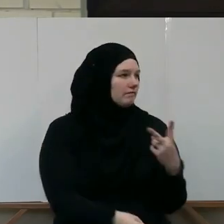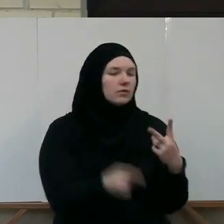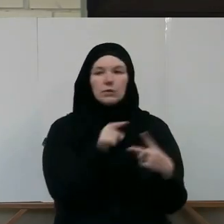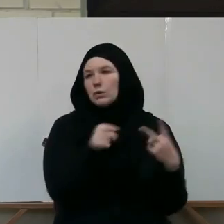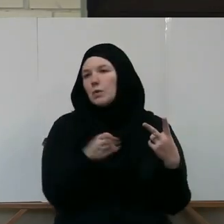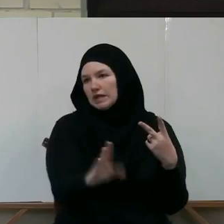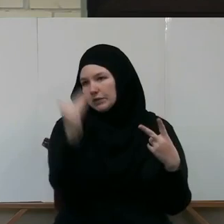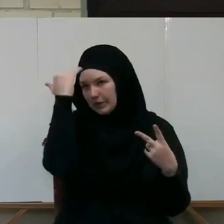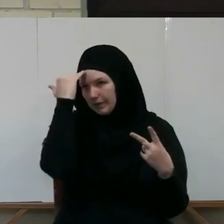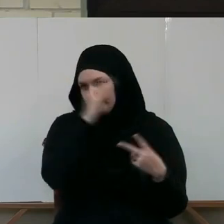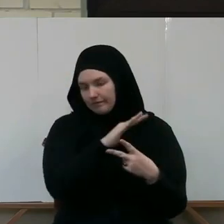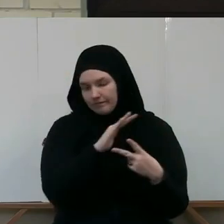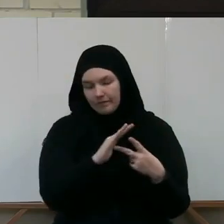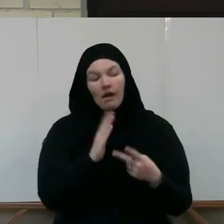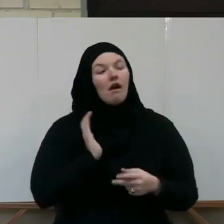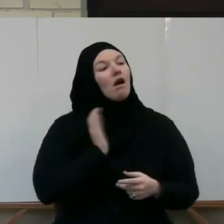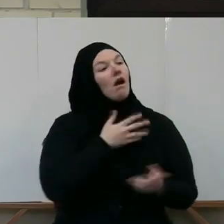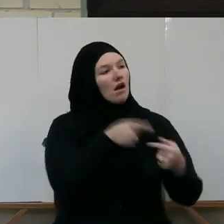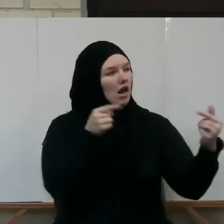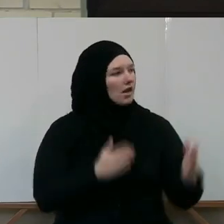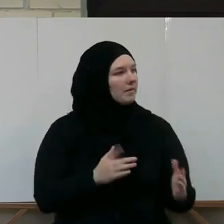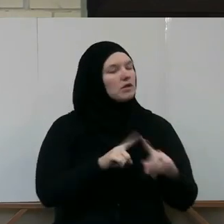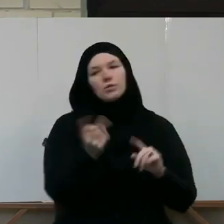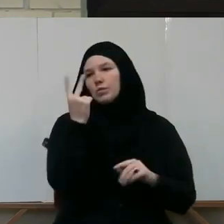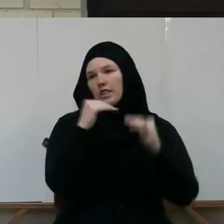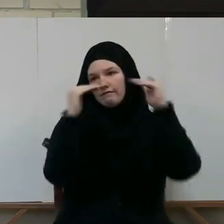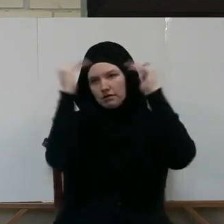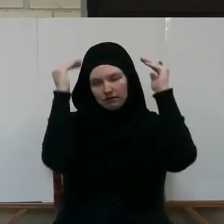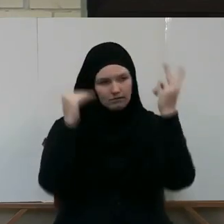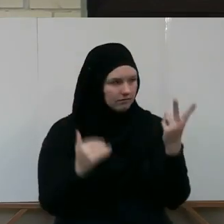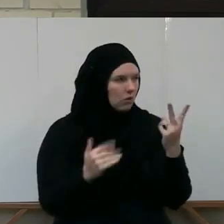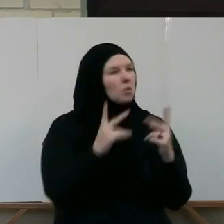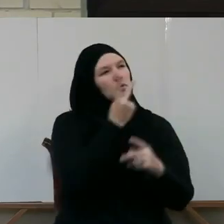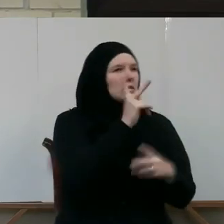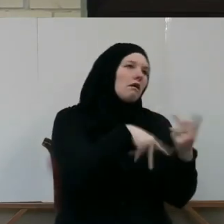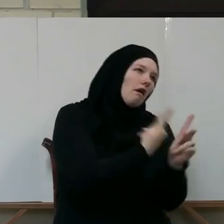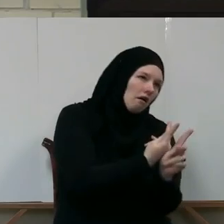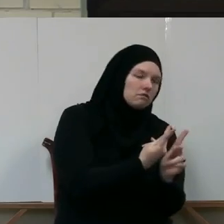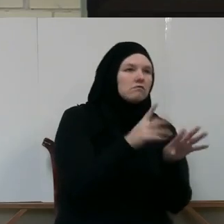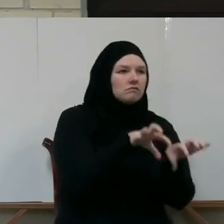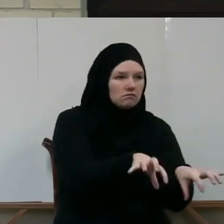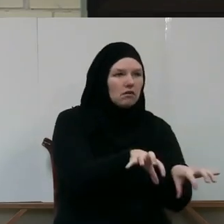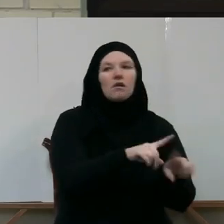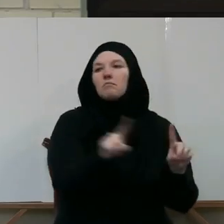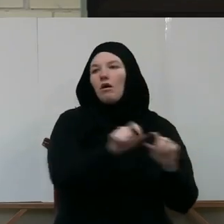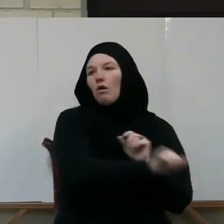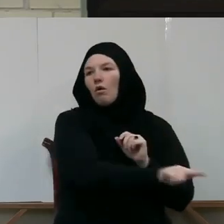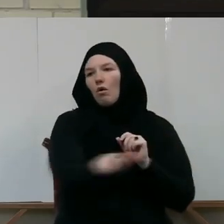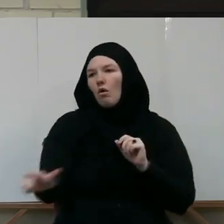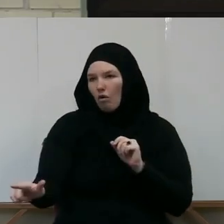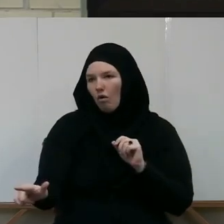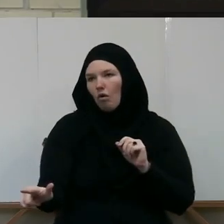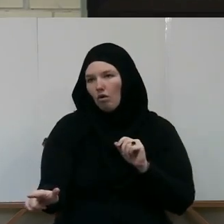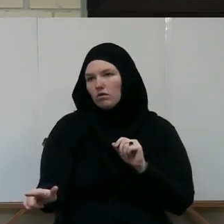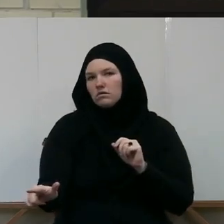Now, our enemies are two levels, or two kinds, but they are all one and the same